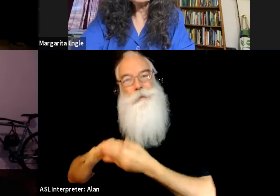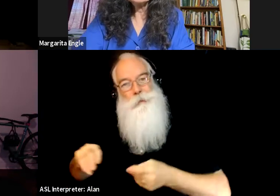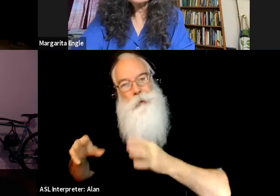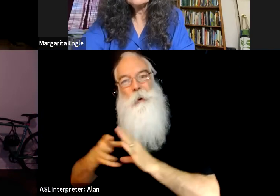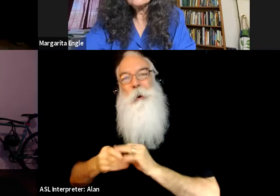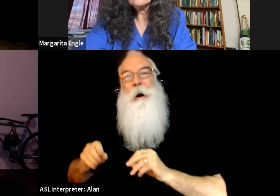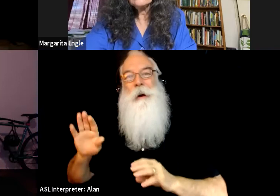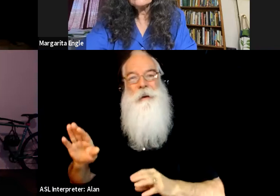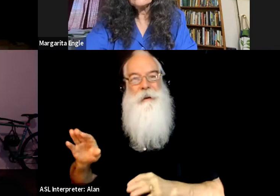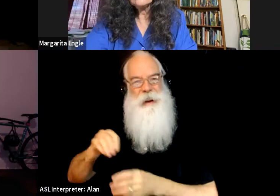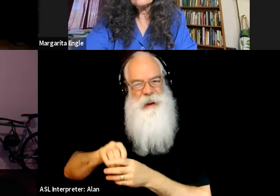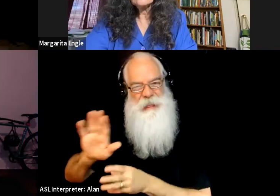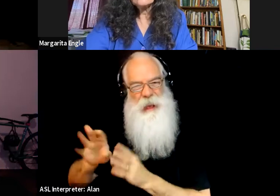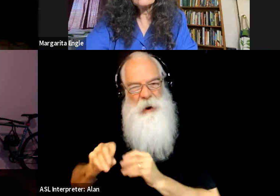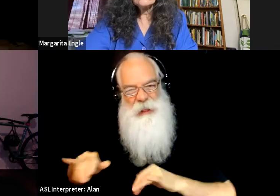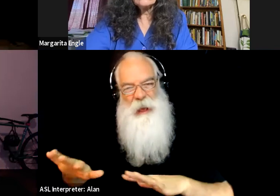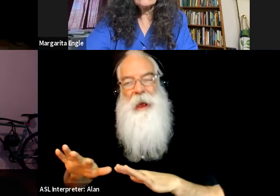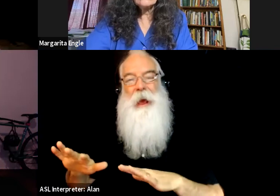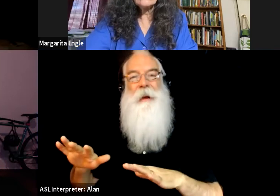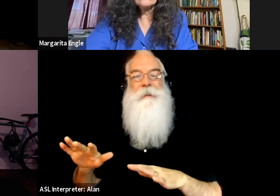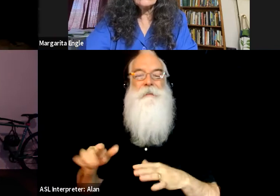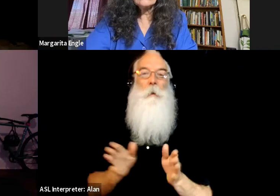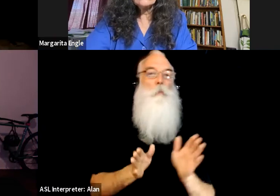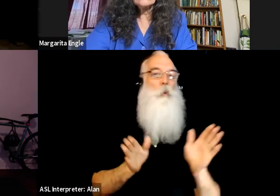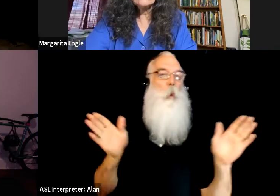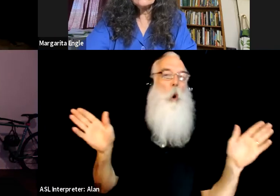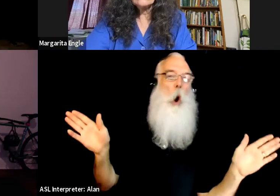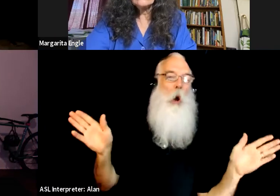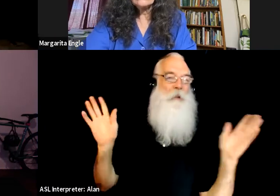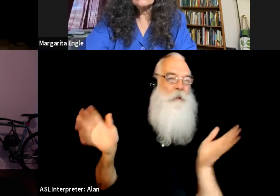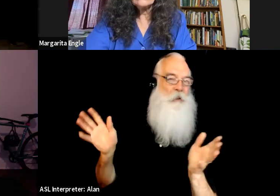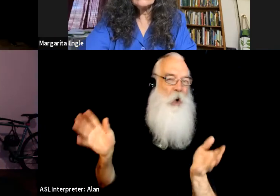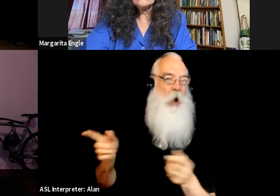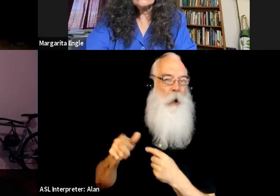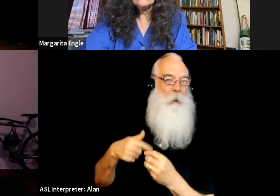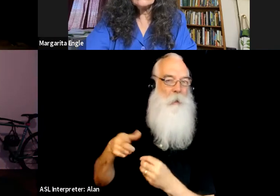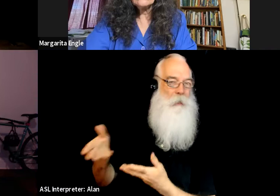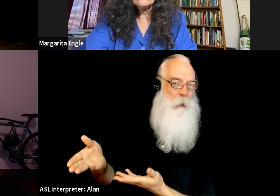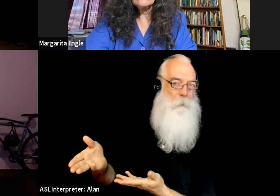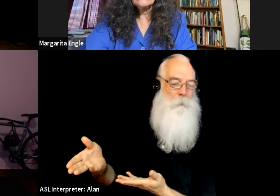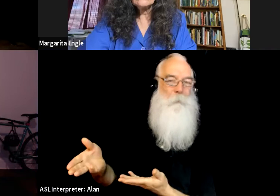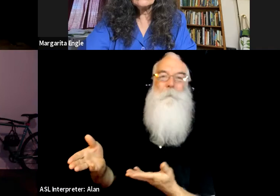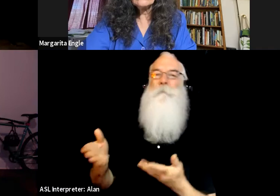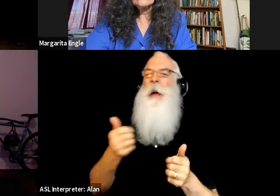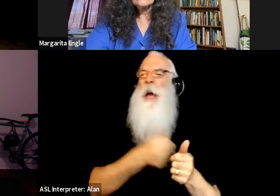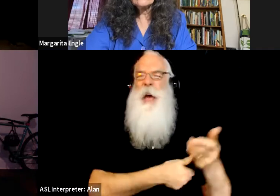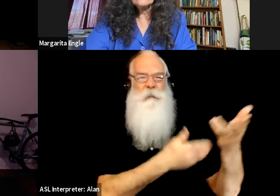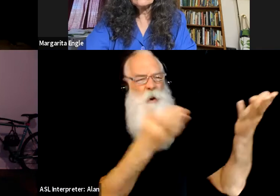experience broadly, um, that I hope is accessible to, to all children all around the world and to adults as well.